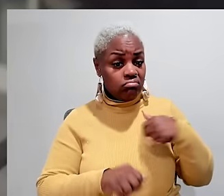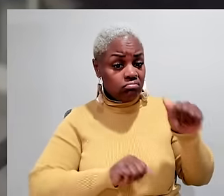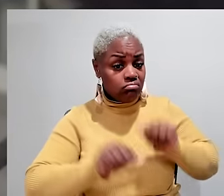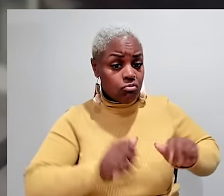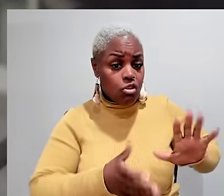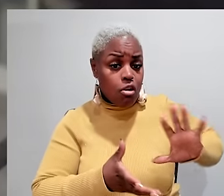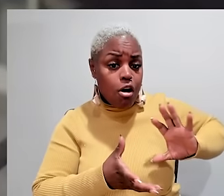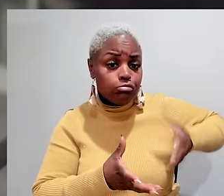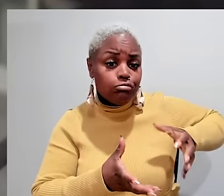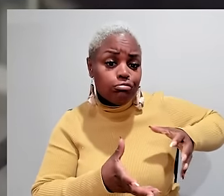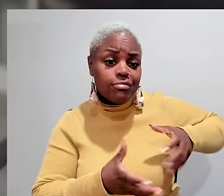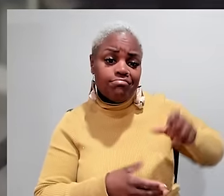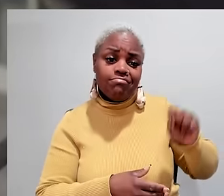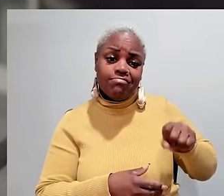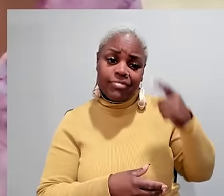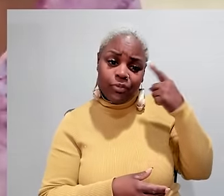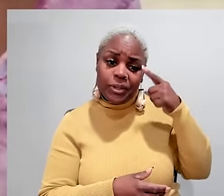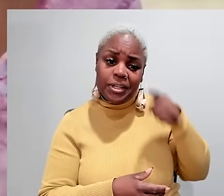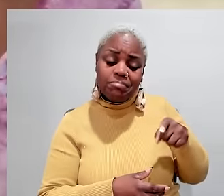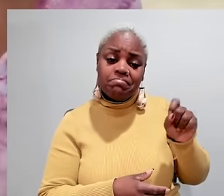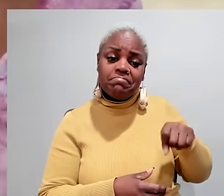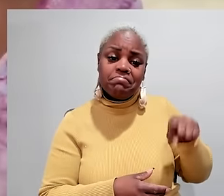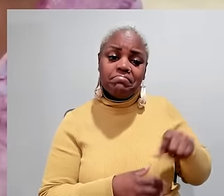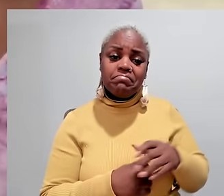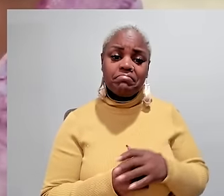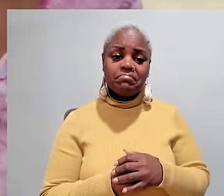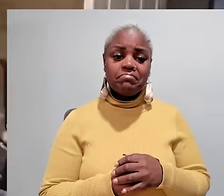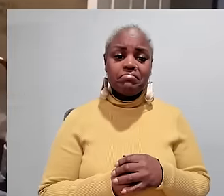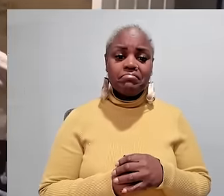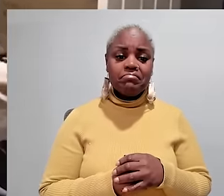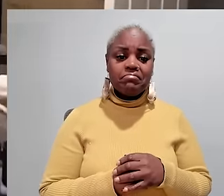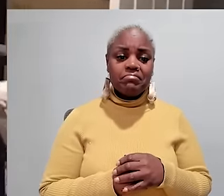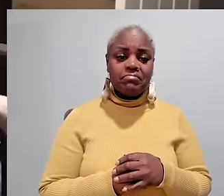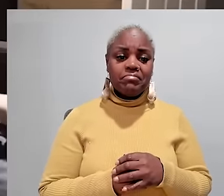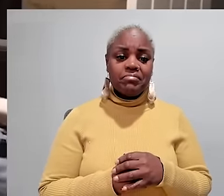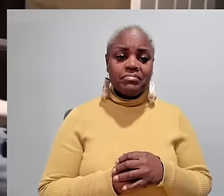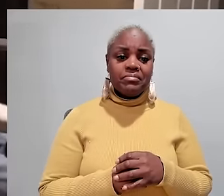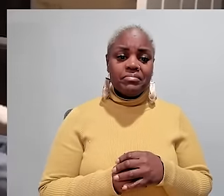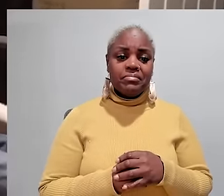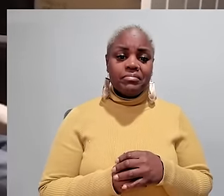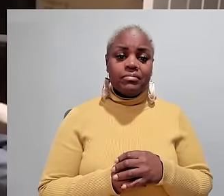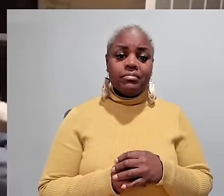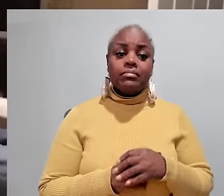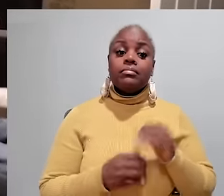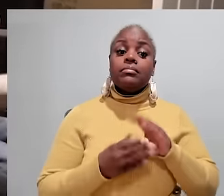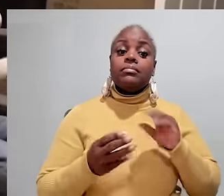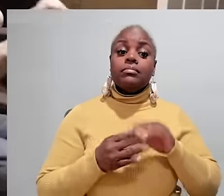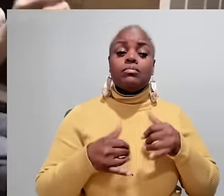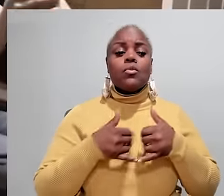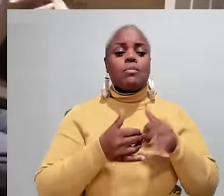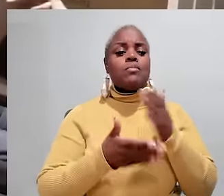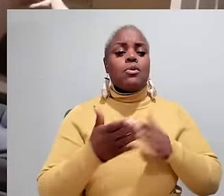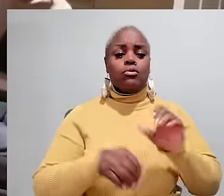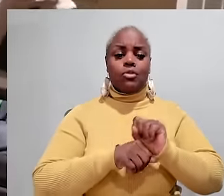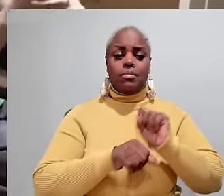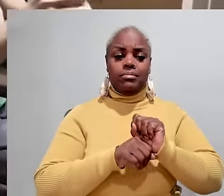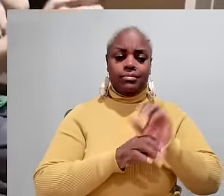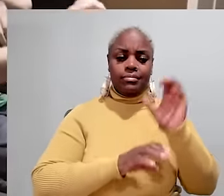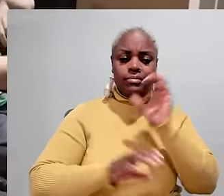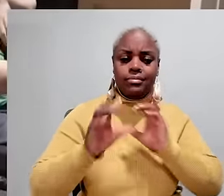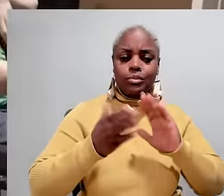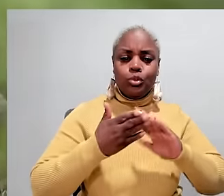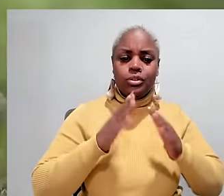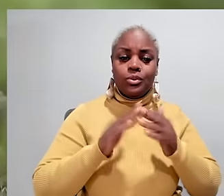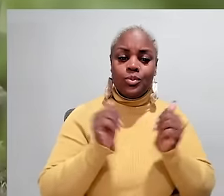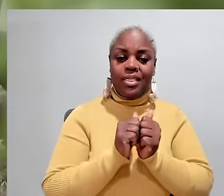so you do pretty much everything for him mm-hmm and I also you know wash his laundry make his bed yeah I do a